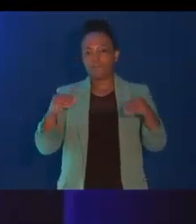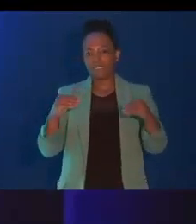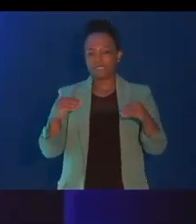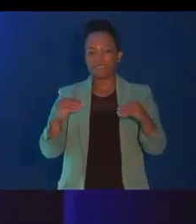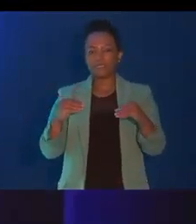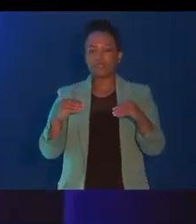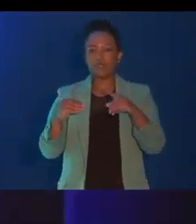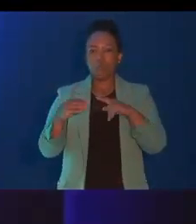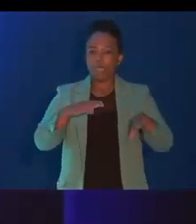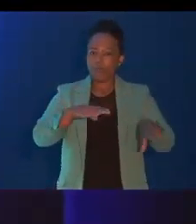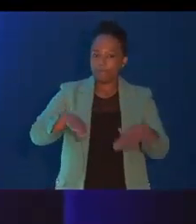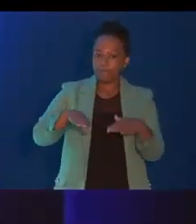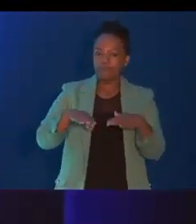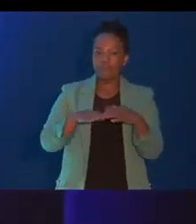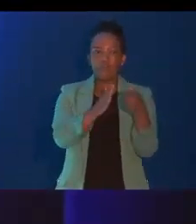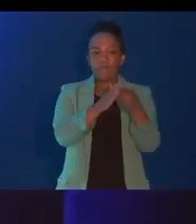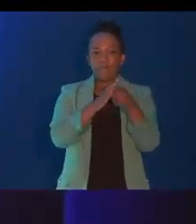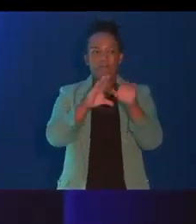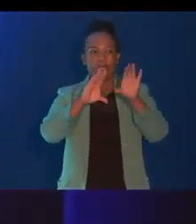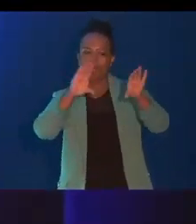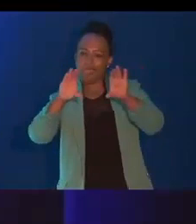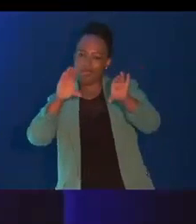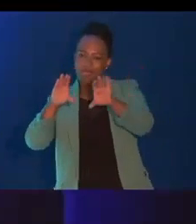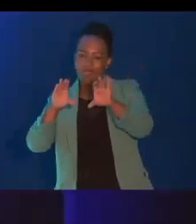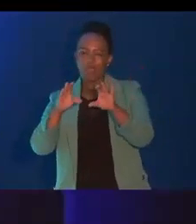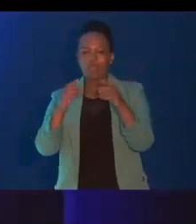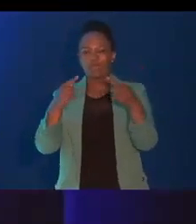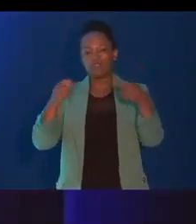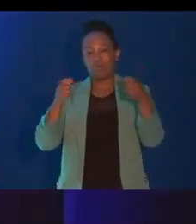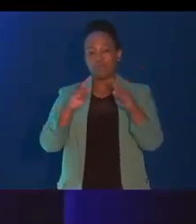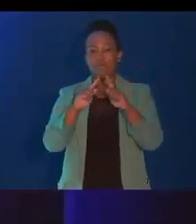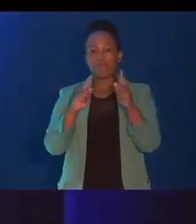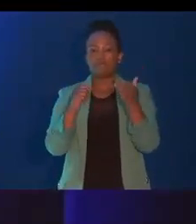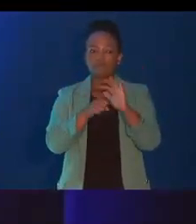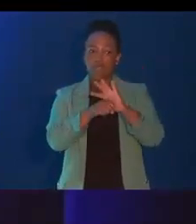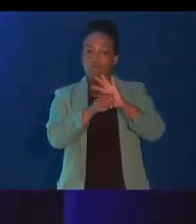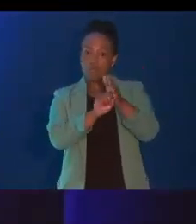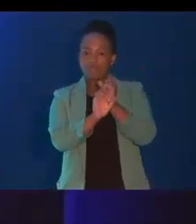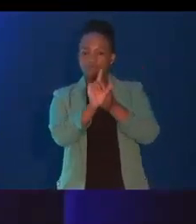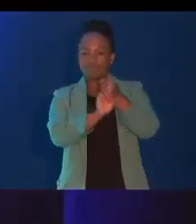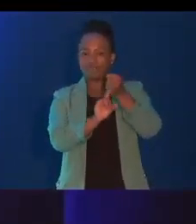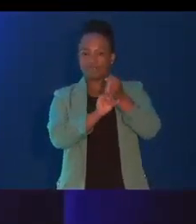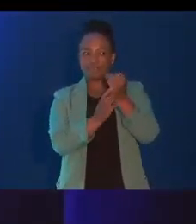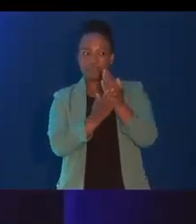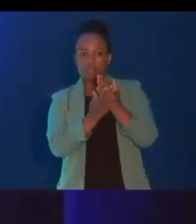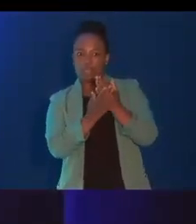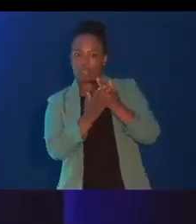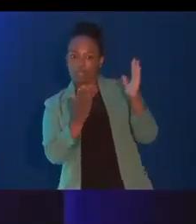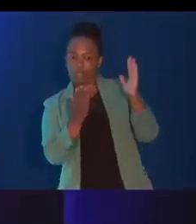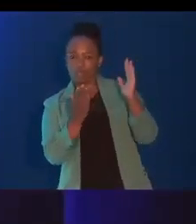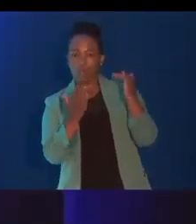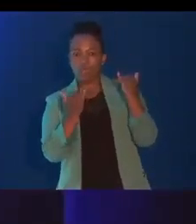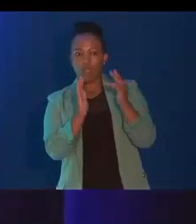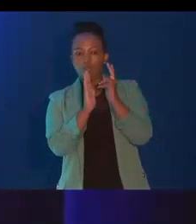activation and merchandising. We are positive that we are winning the fight against COVID-19, and as restrictions get